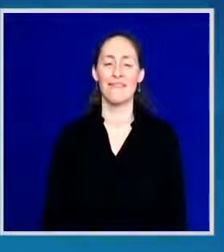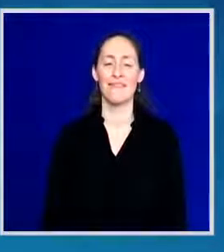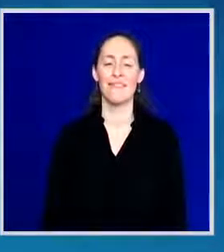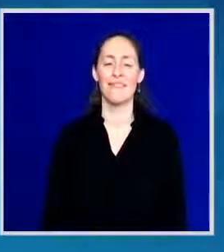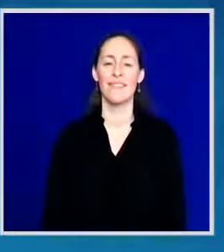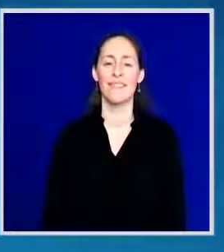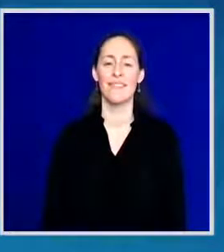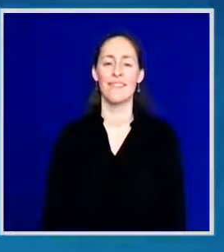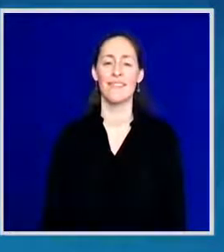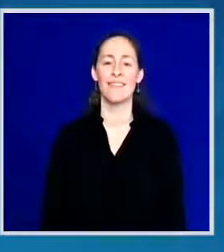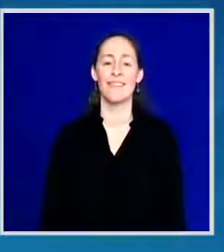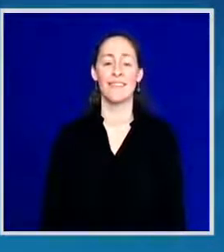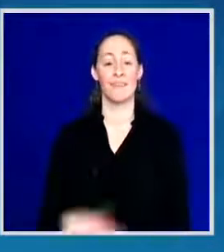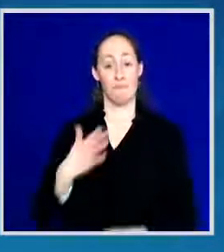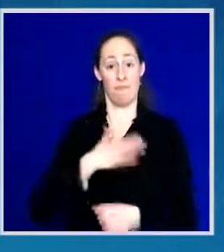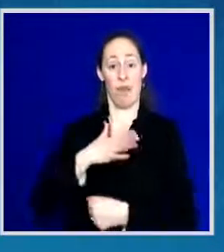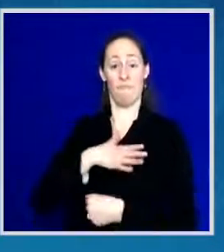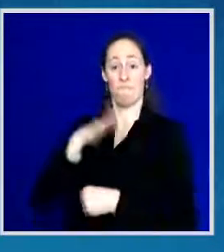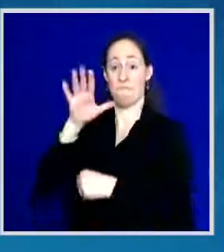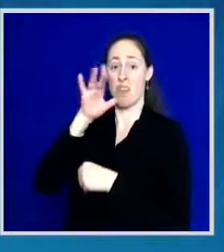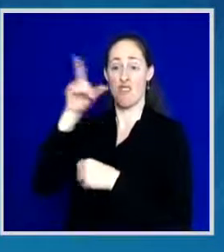not have done the work that she did.